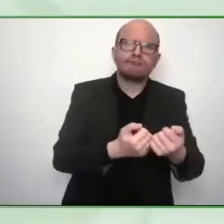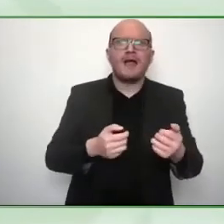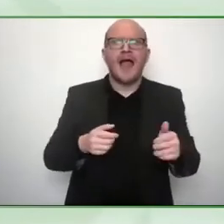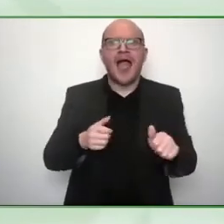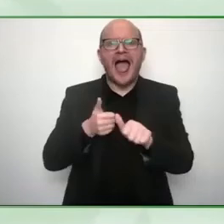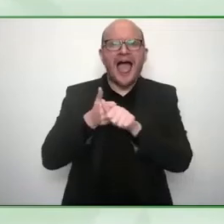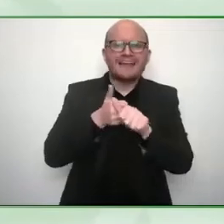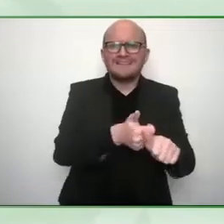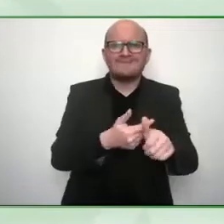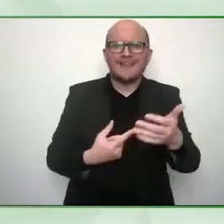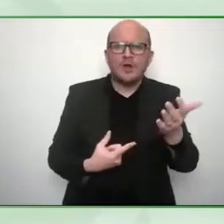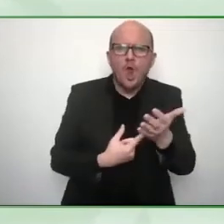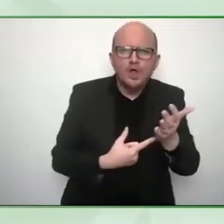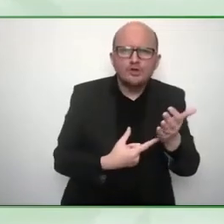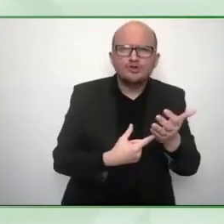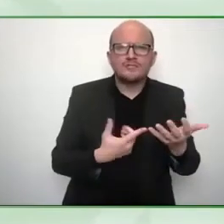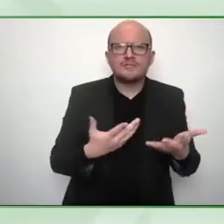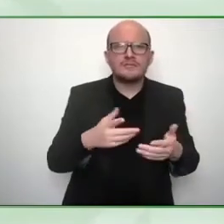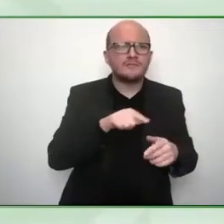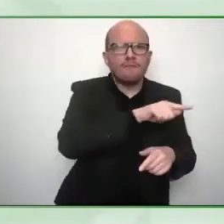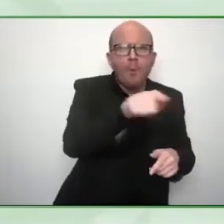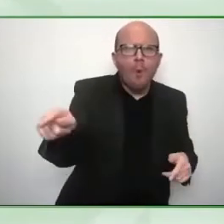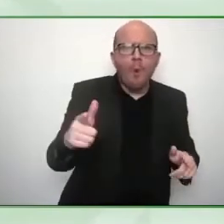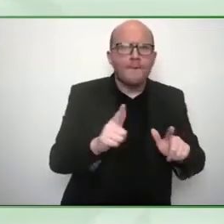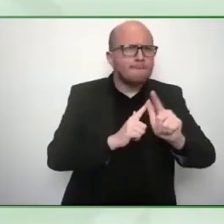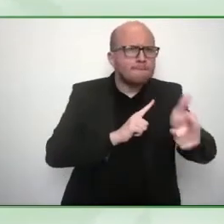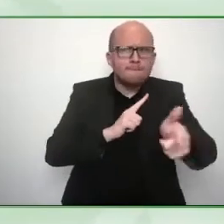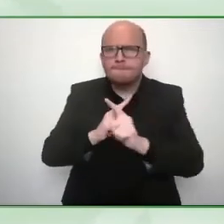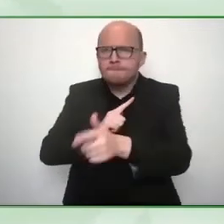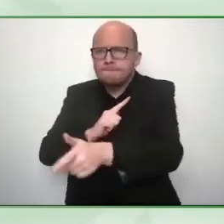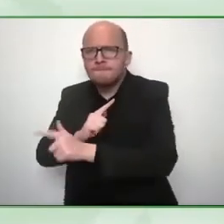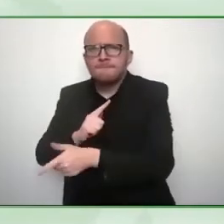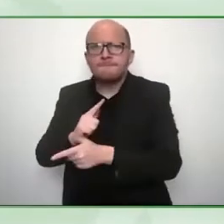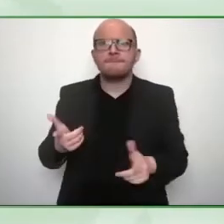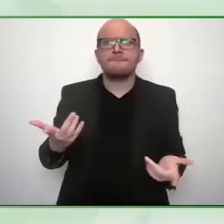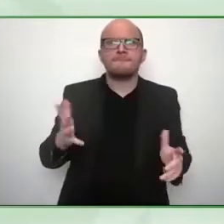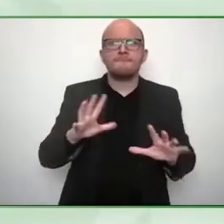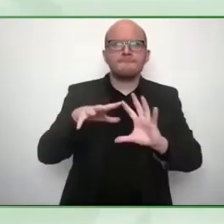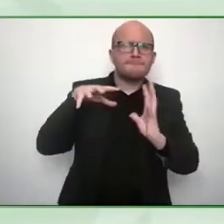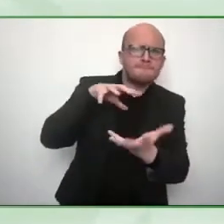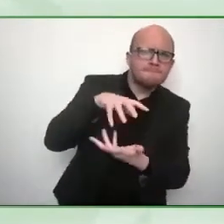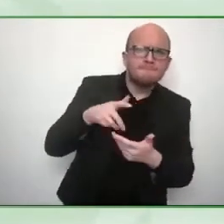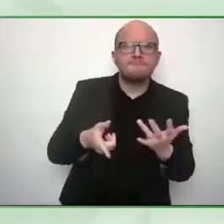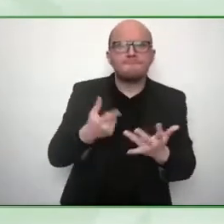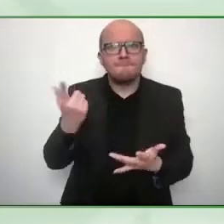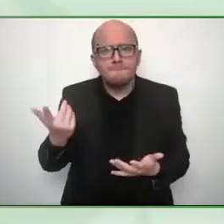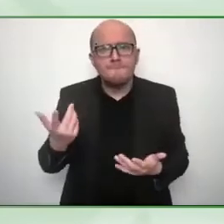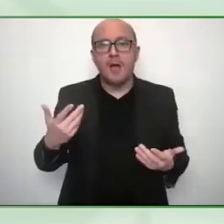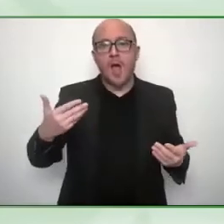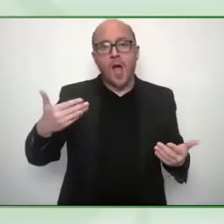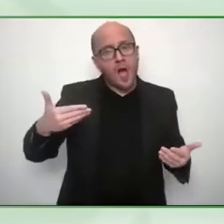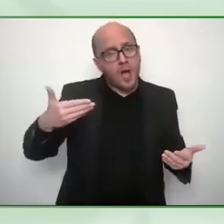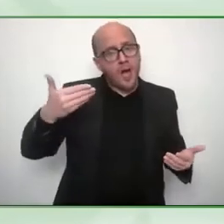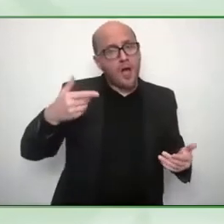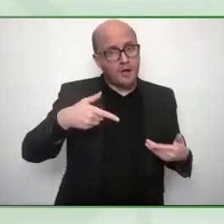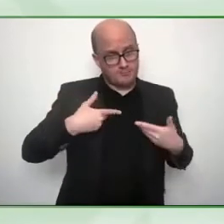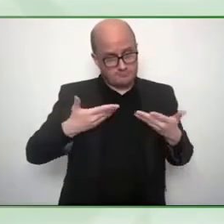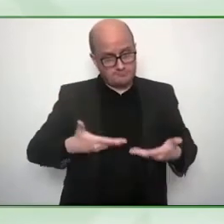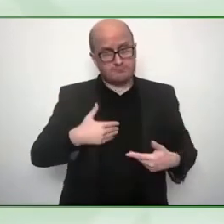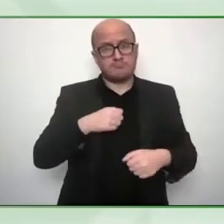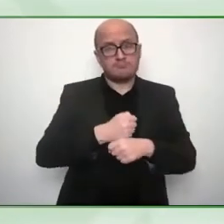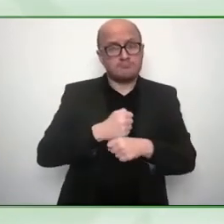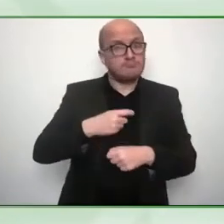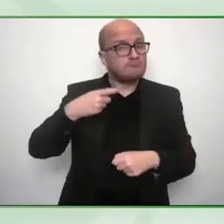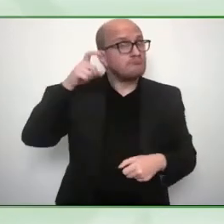in terms of a design project we have in down the road for lower limb because we're building a state-of-the-art advanced